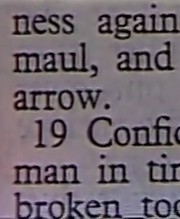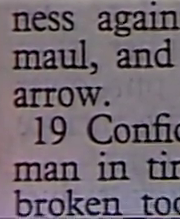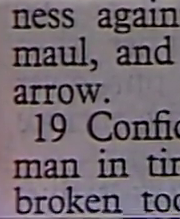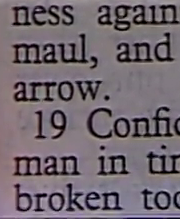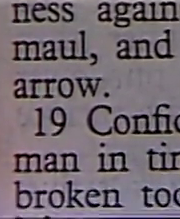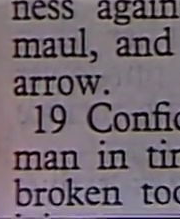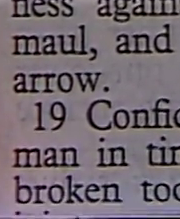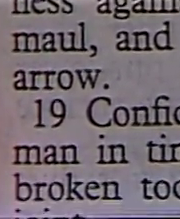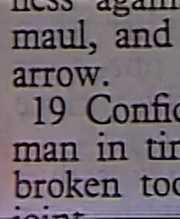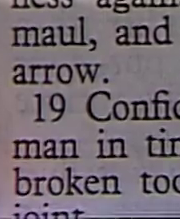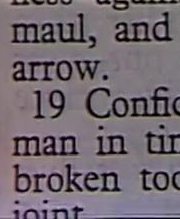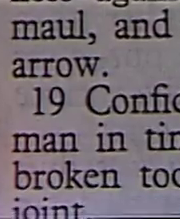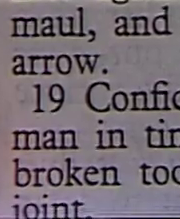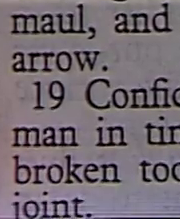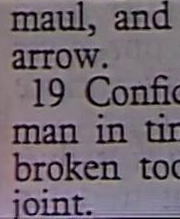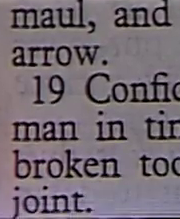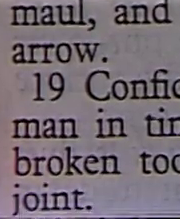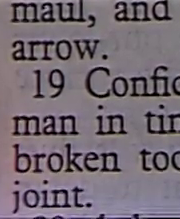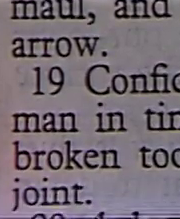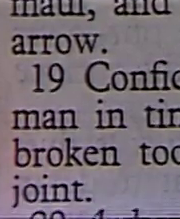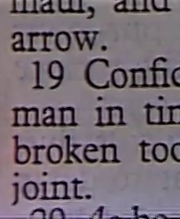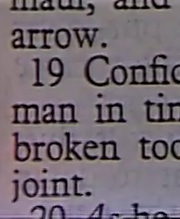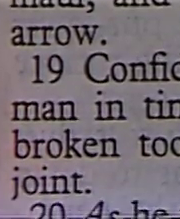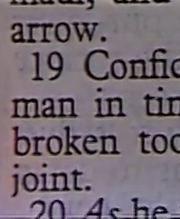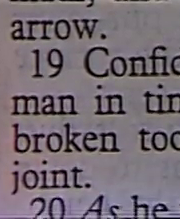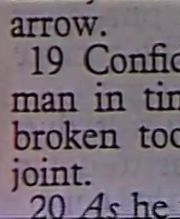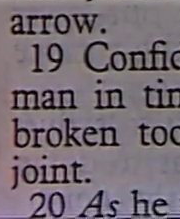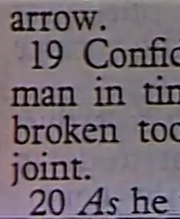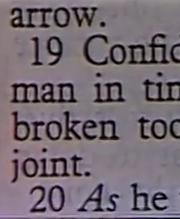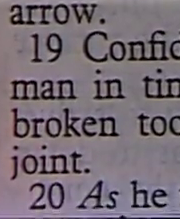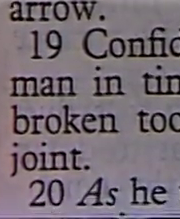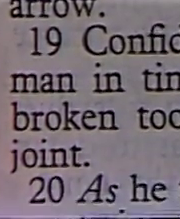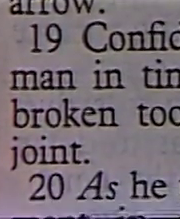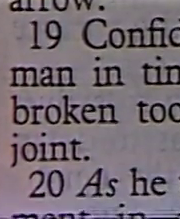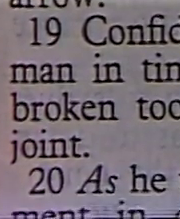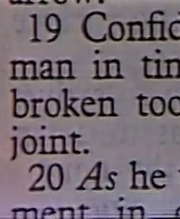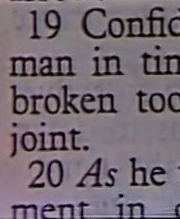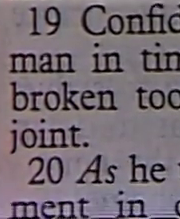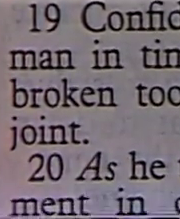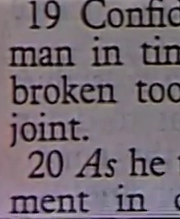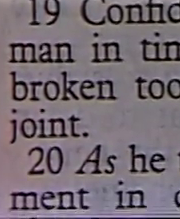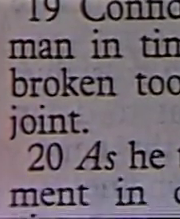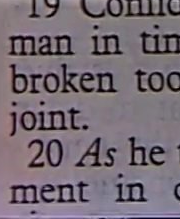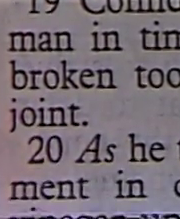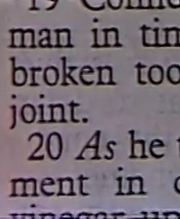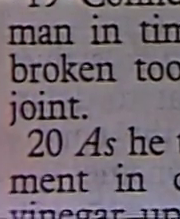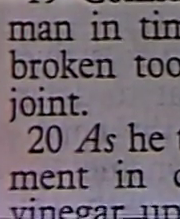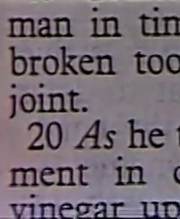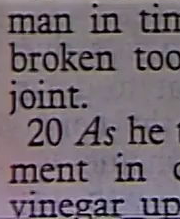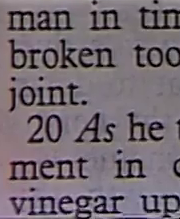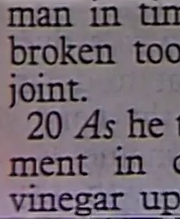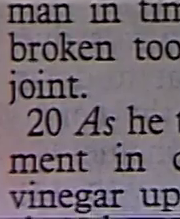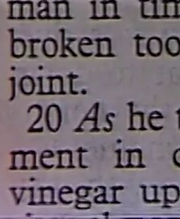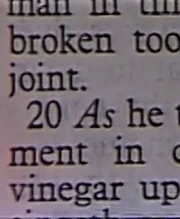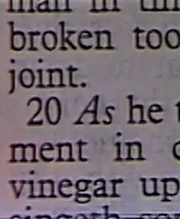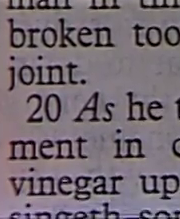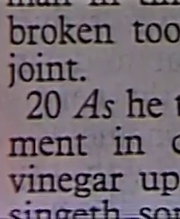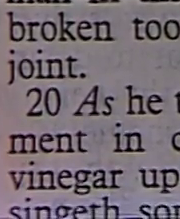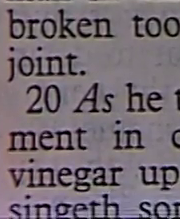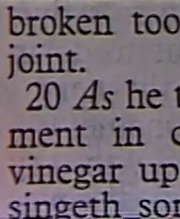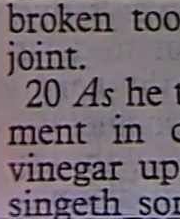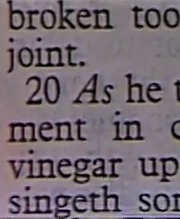so hate thee A man that beareth false witness against his neighbor Is a maul and a sword and a sharp arrow